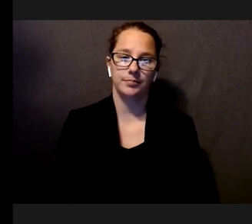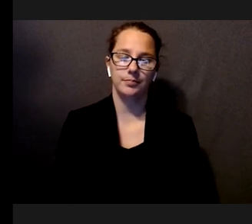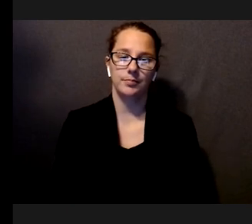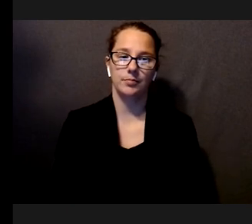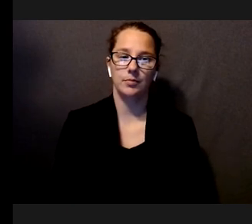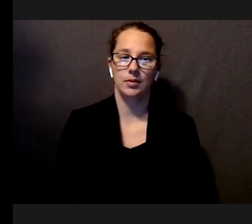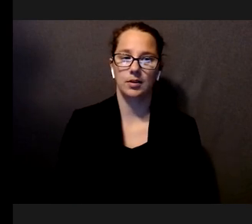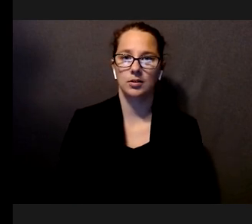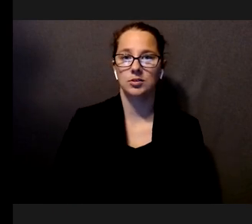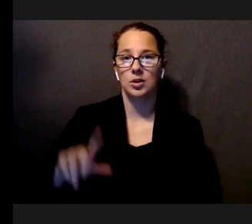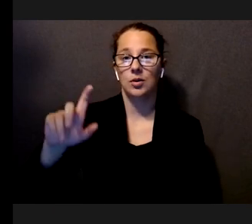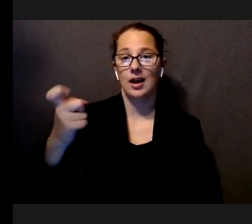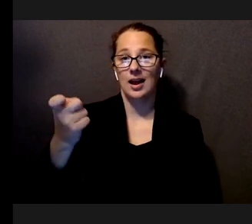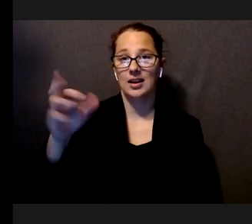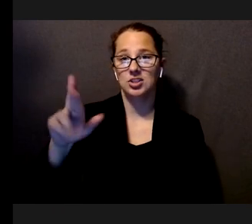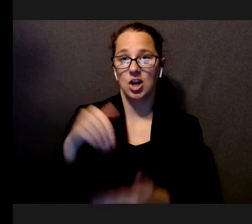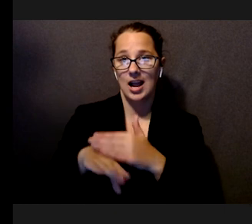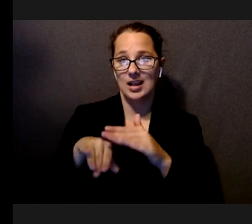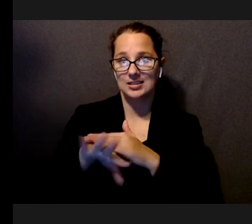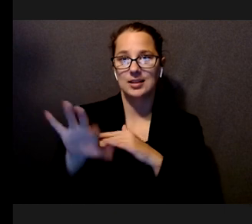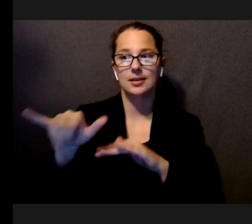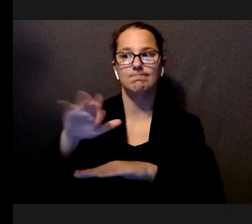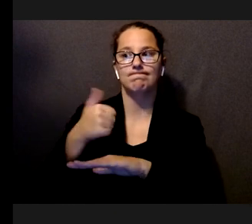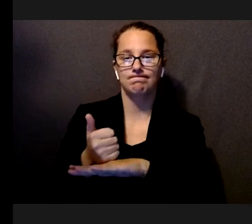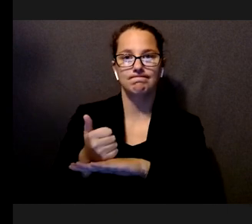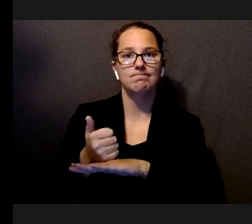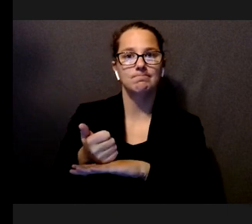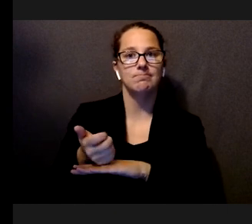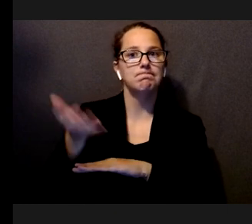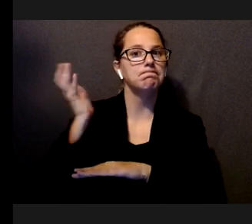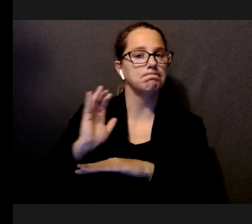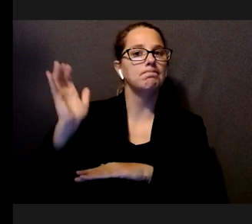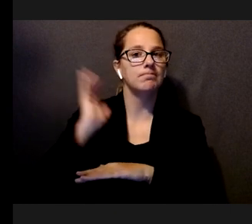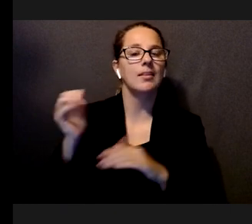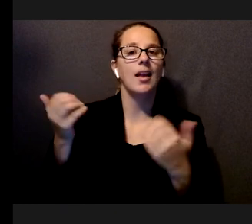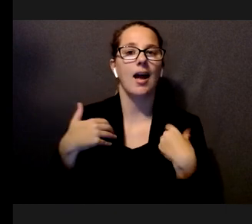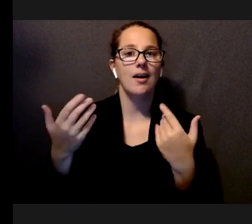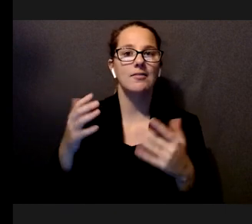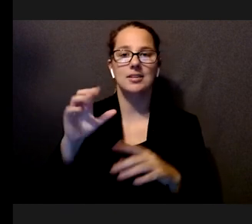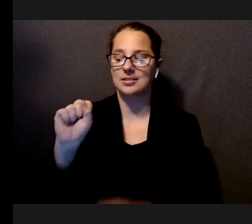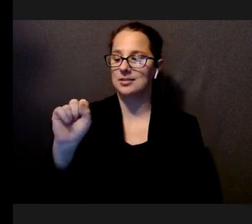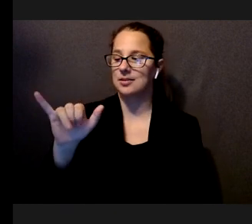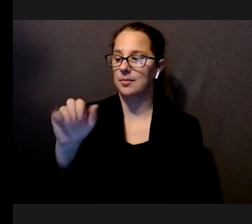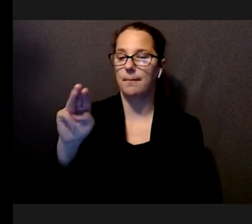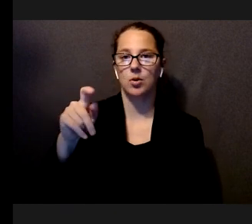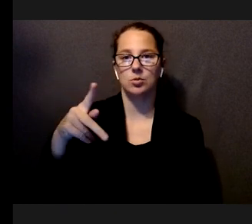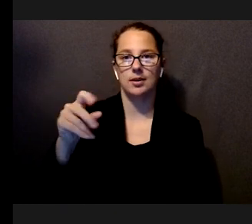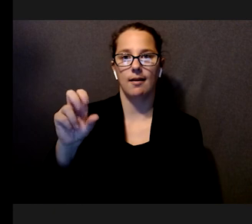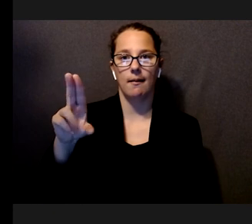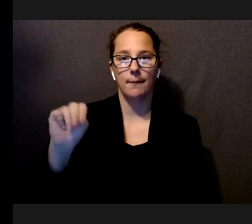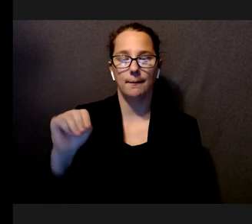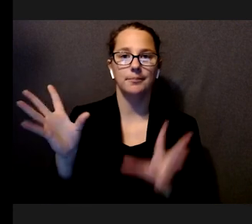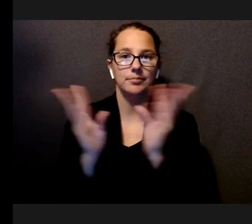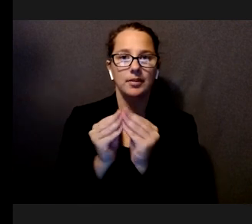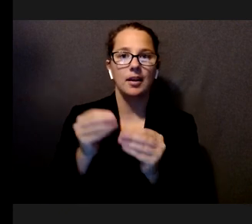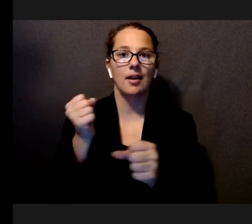been in existence for several years now, and we have an annual symposium every year. This year,